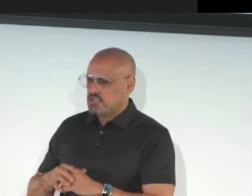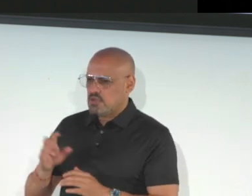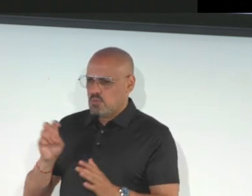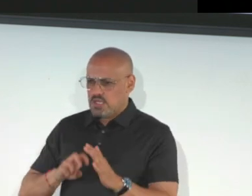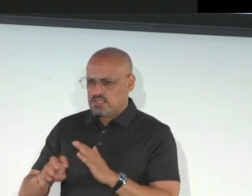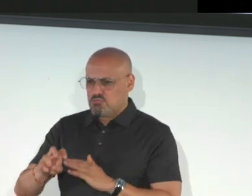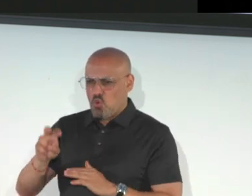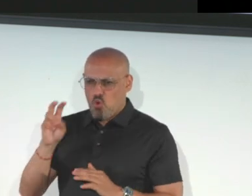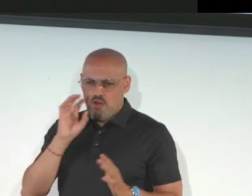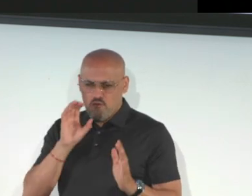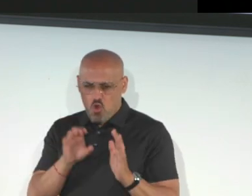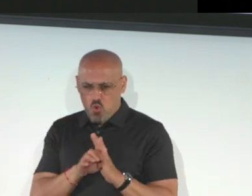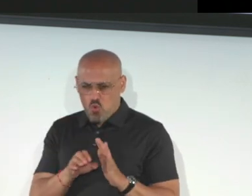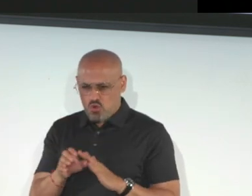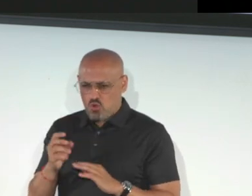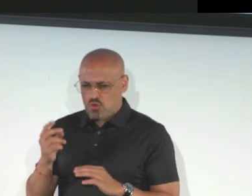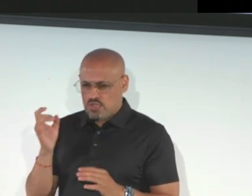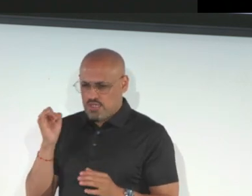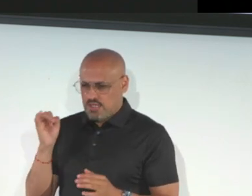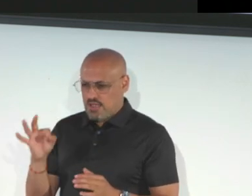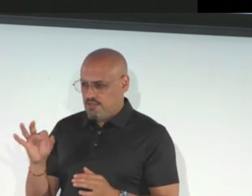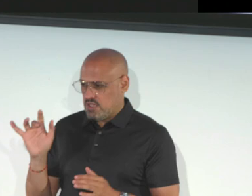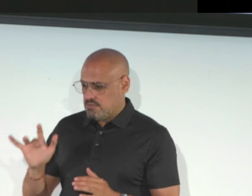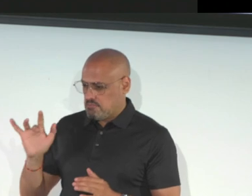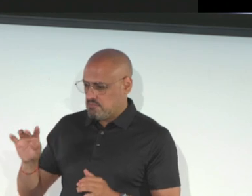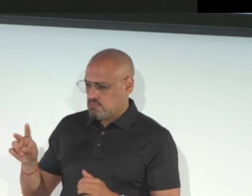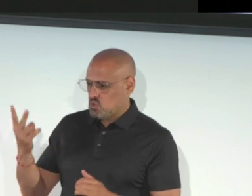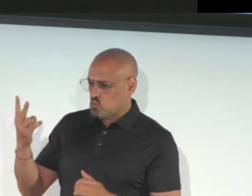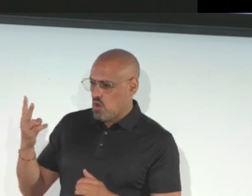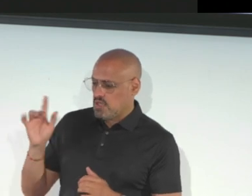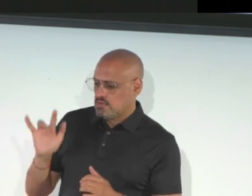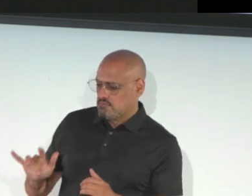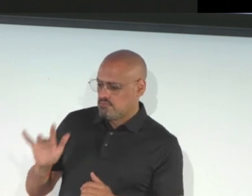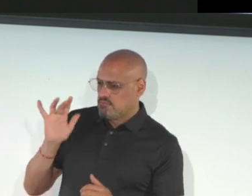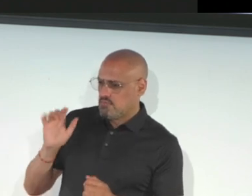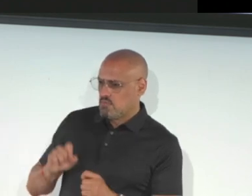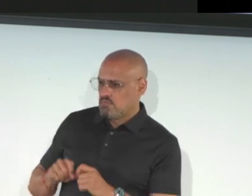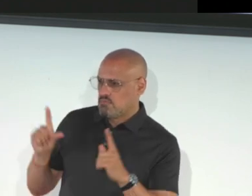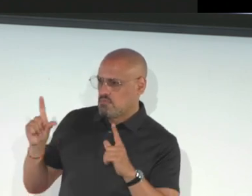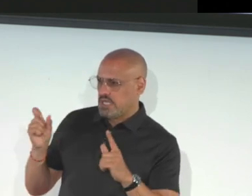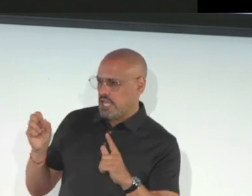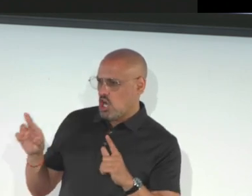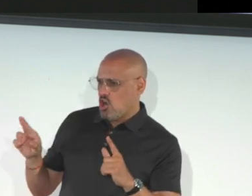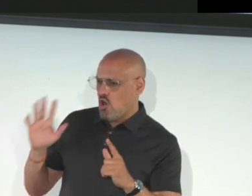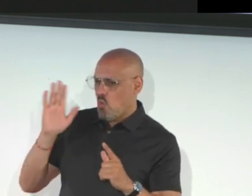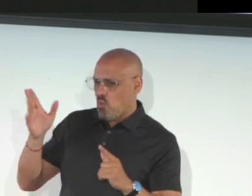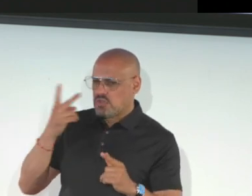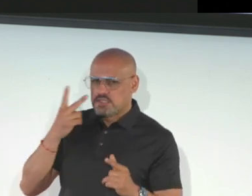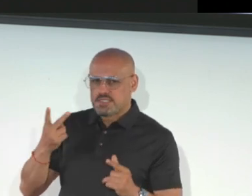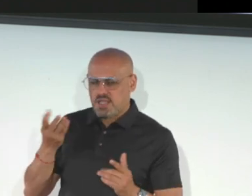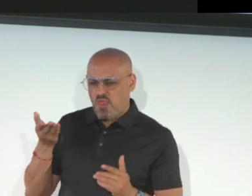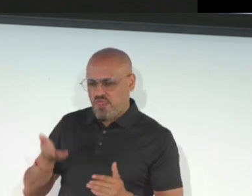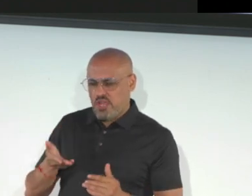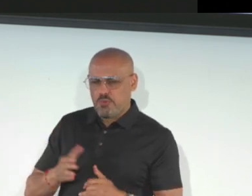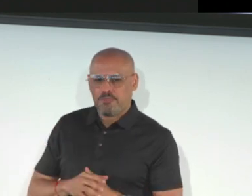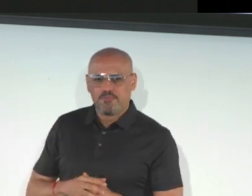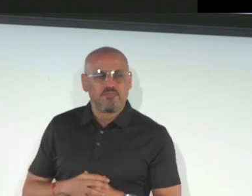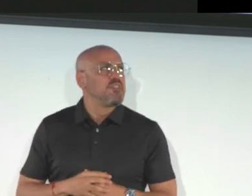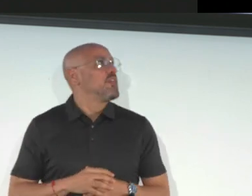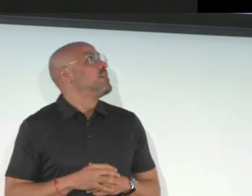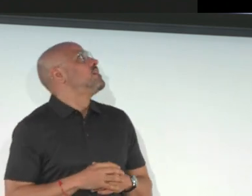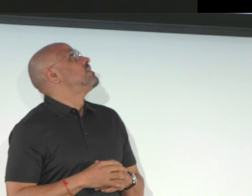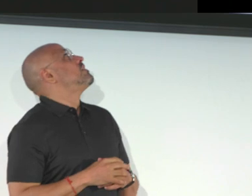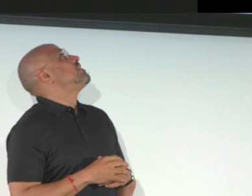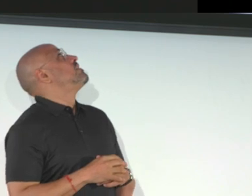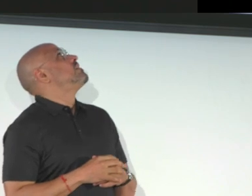Explore photo. We will use Explore Photo. And if I double tap on this button, it will use AR to